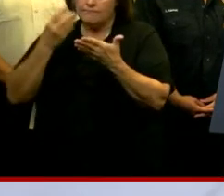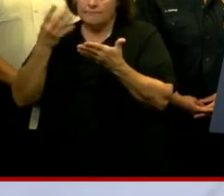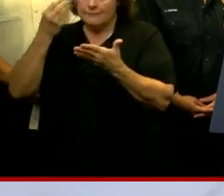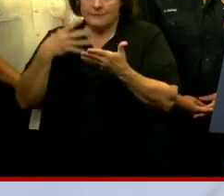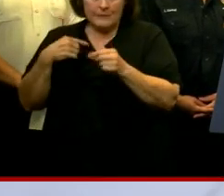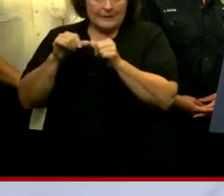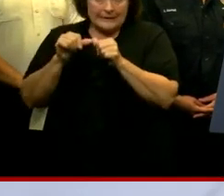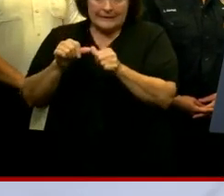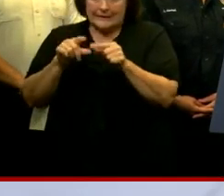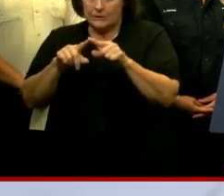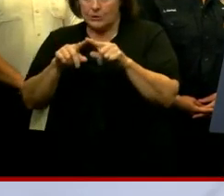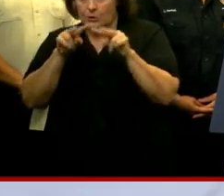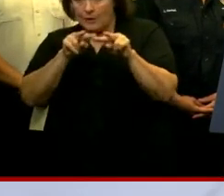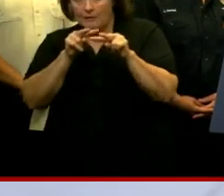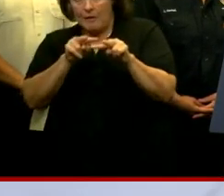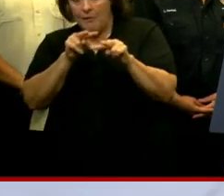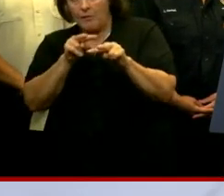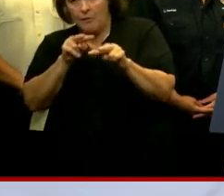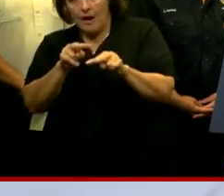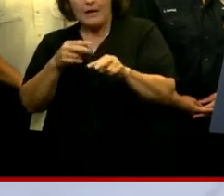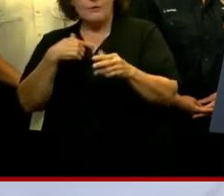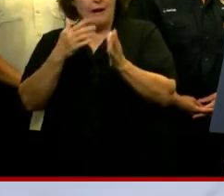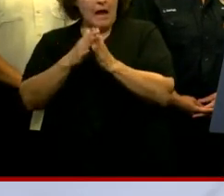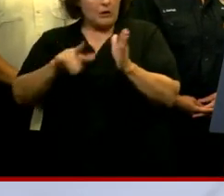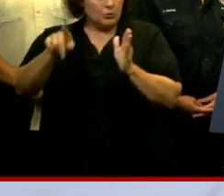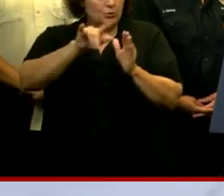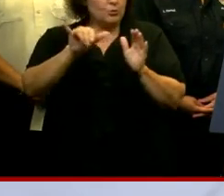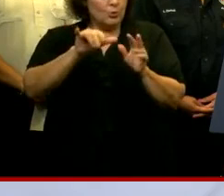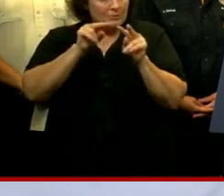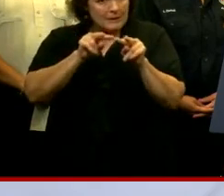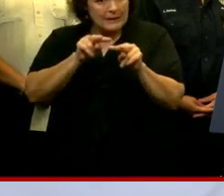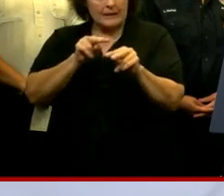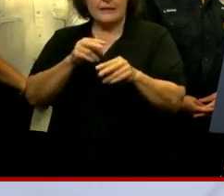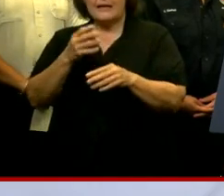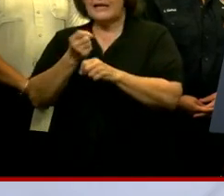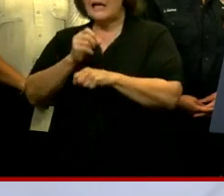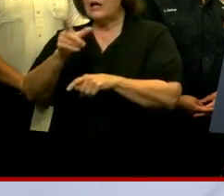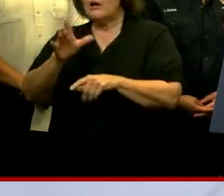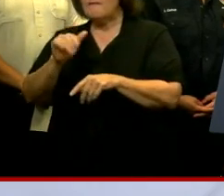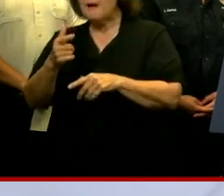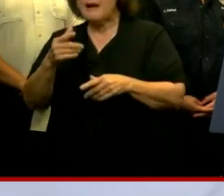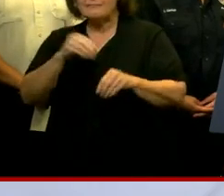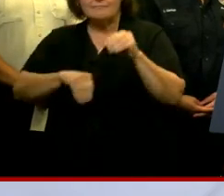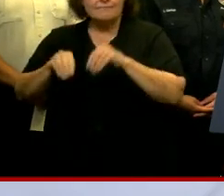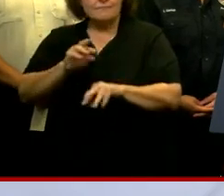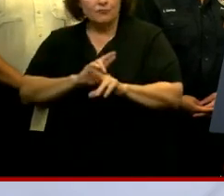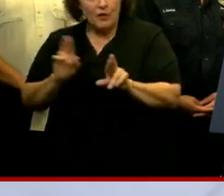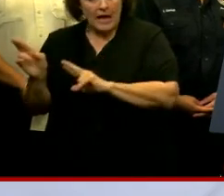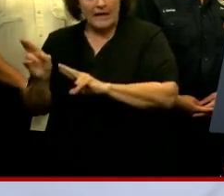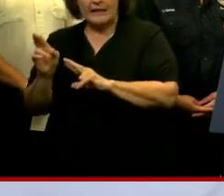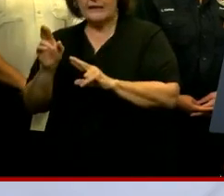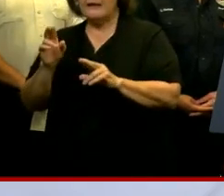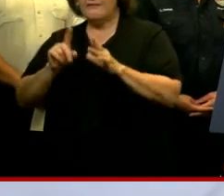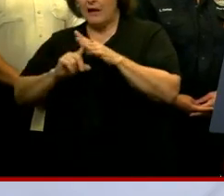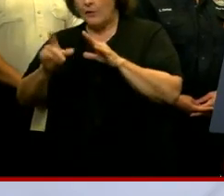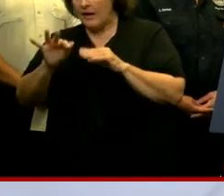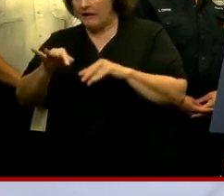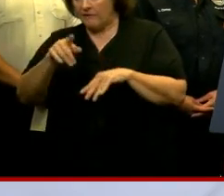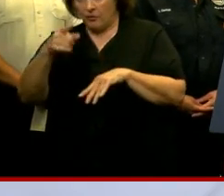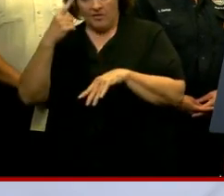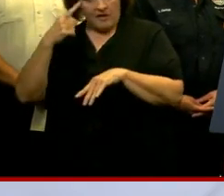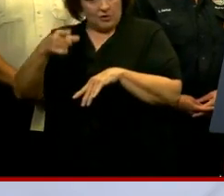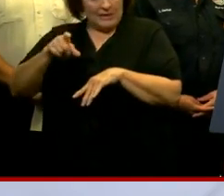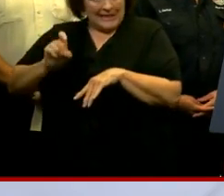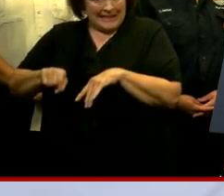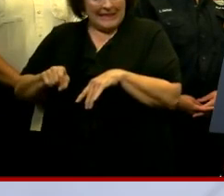We're constantly tracking this weather. We ask that the public do the same. Gather your emergency supplies. Evacuate if you feel that that is the best